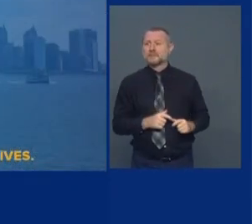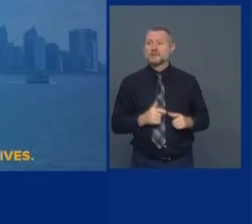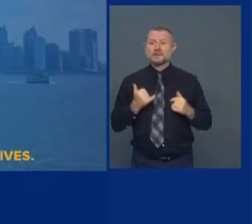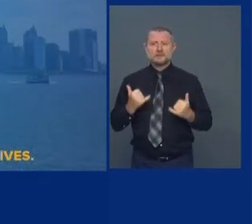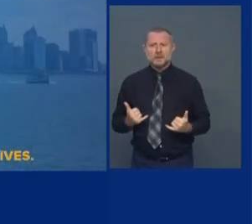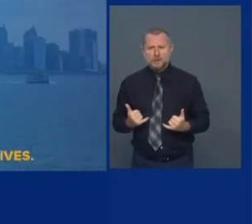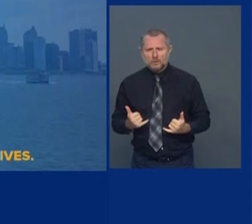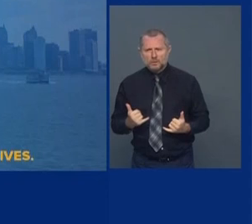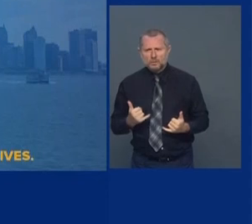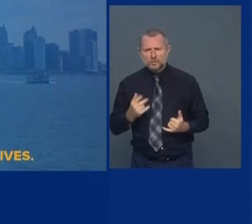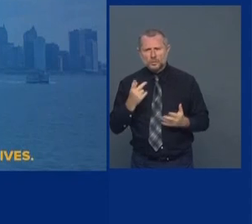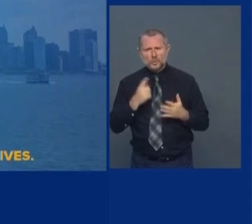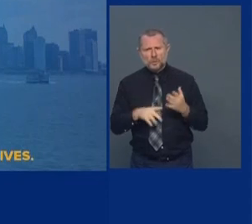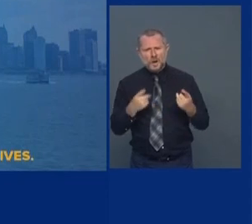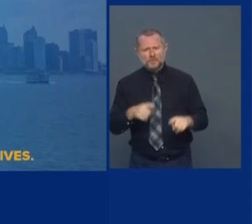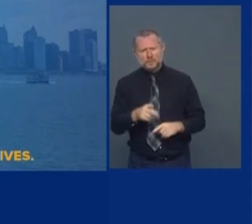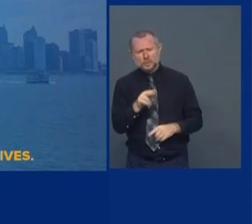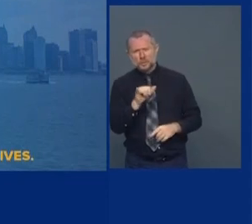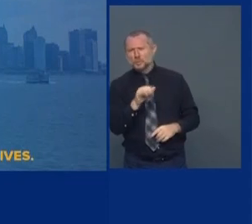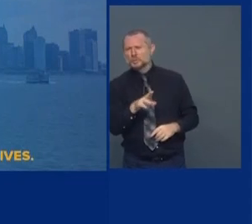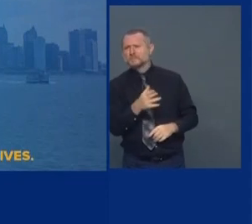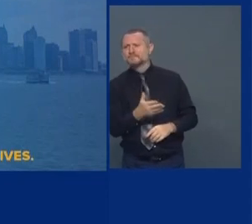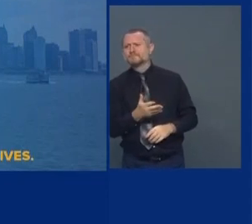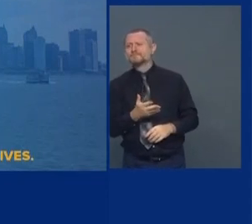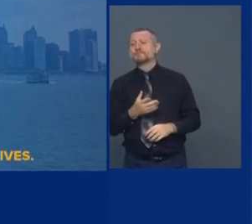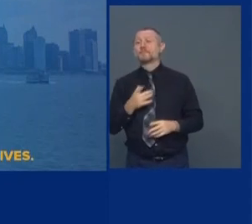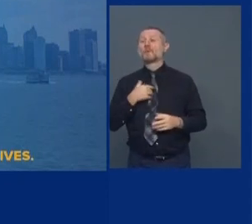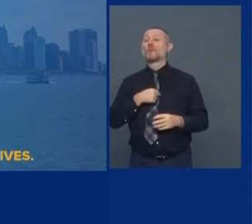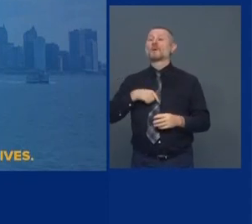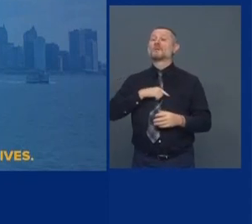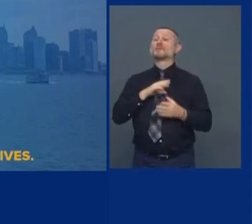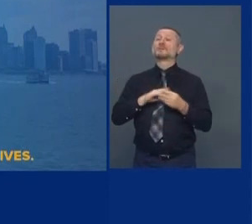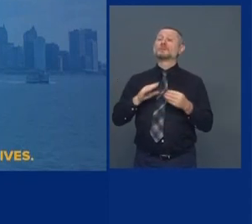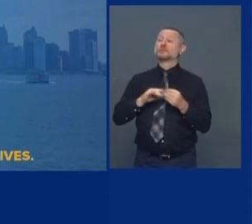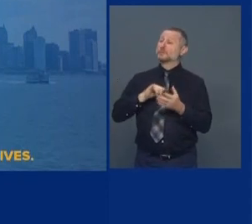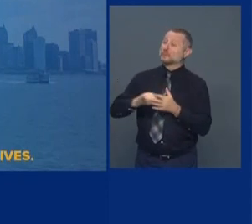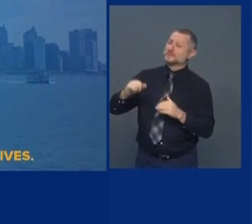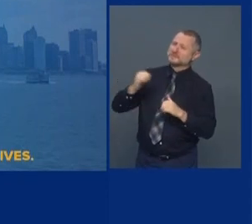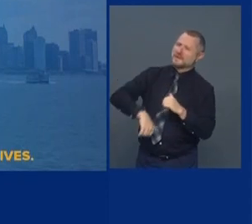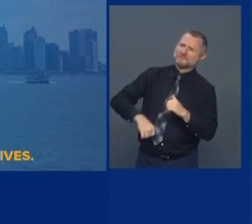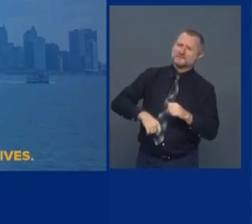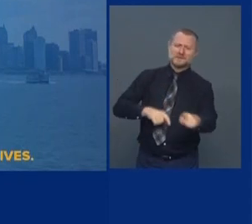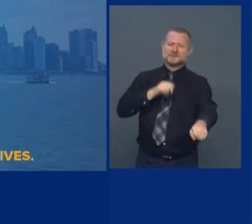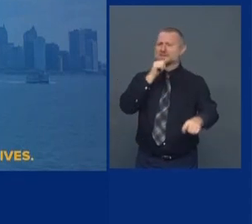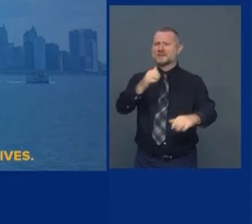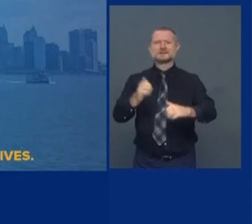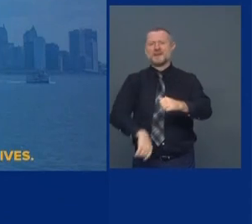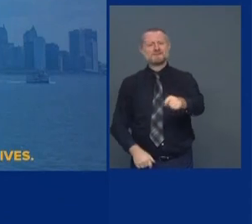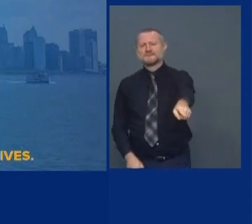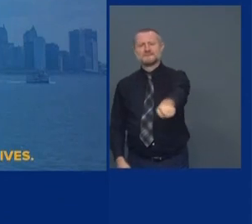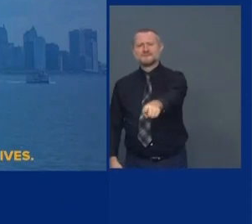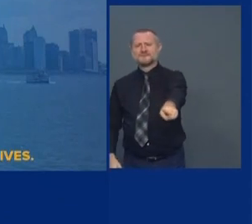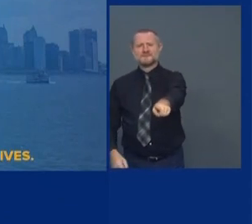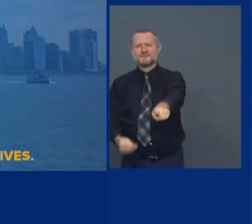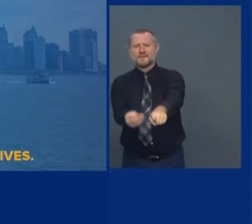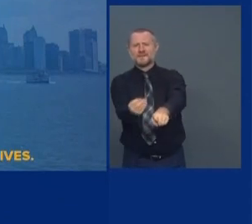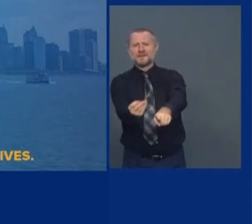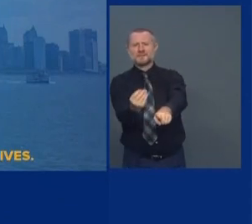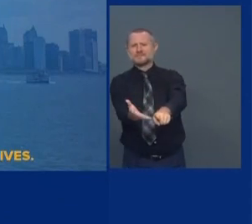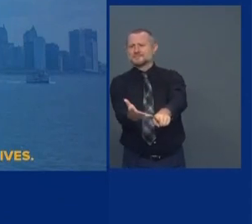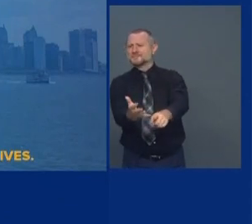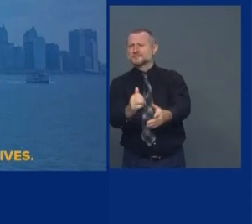You know, we say we're New York tough. That is not tough. That is not tough by the NYU